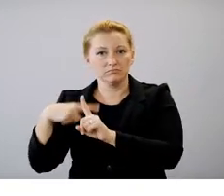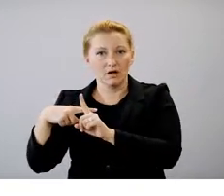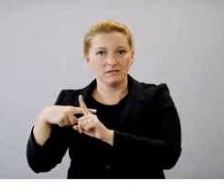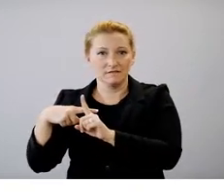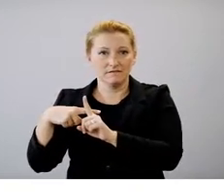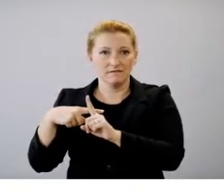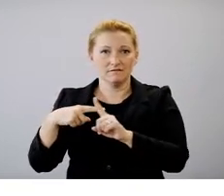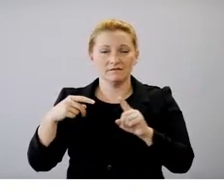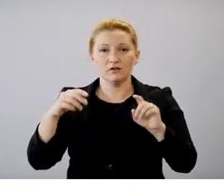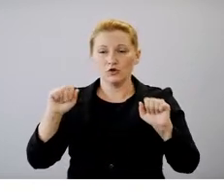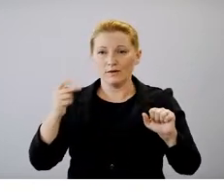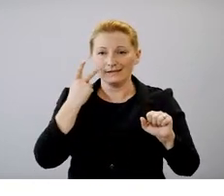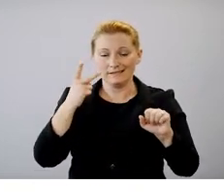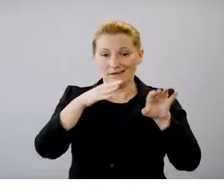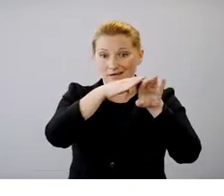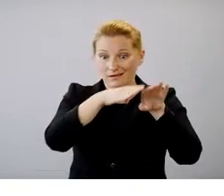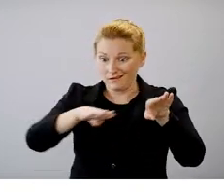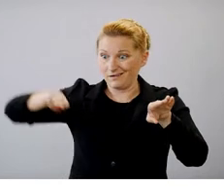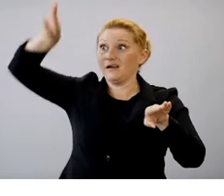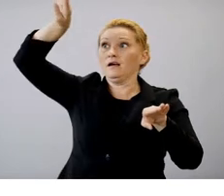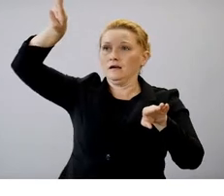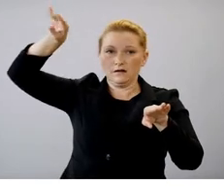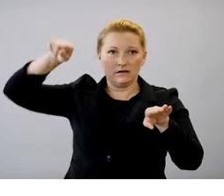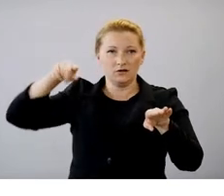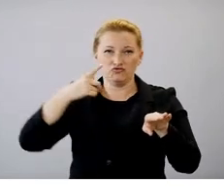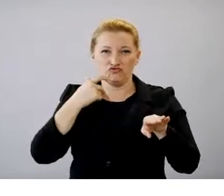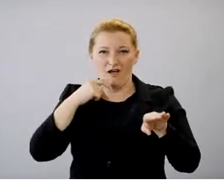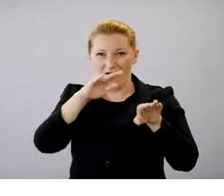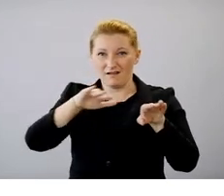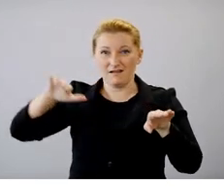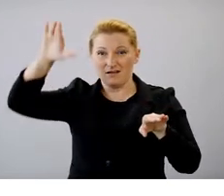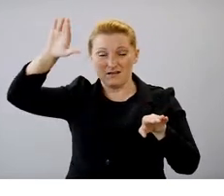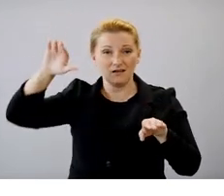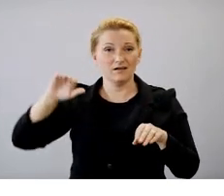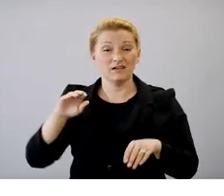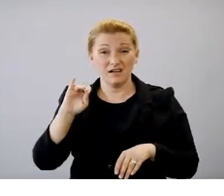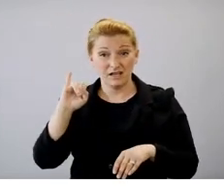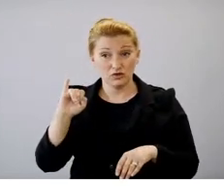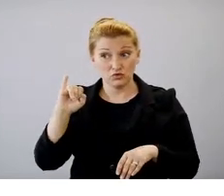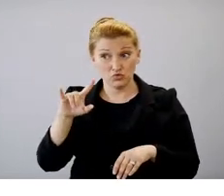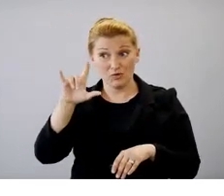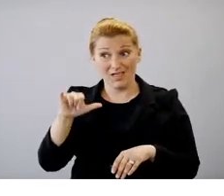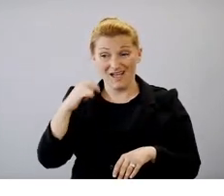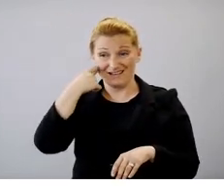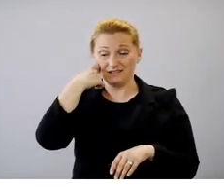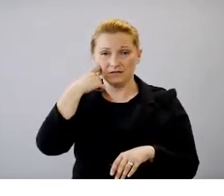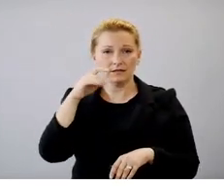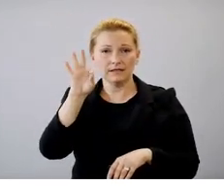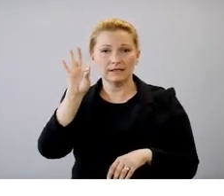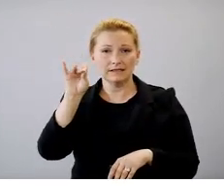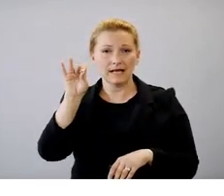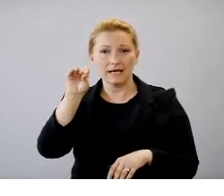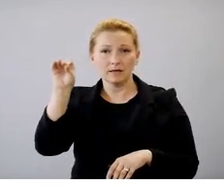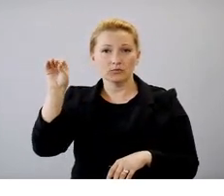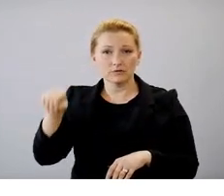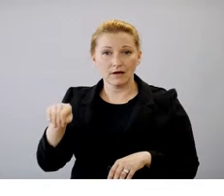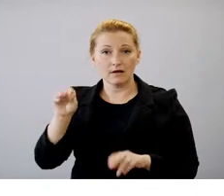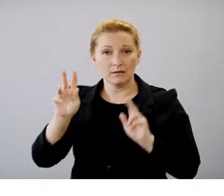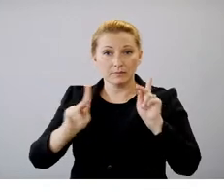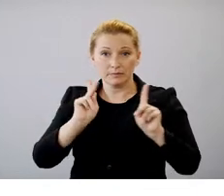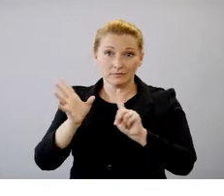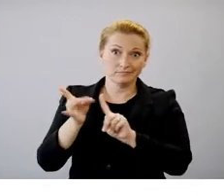of months as more fully vaccinated are. However, even in July 90 percent of the cases have been in